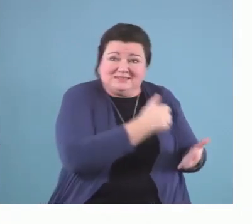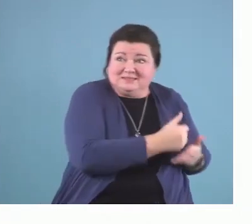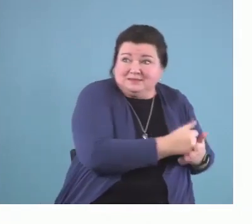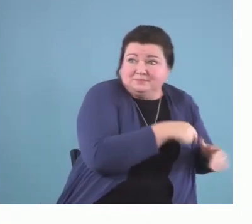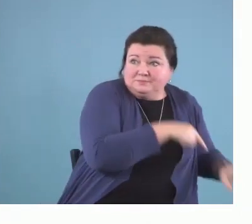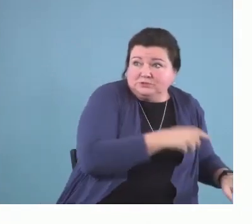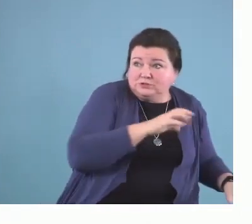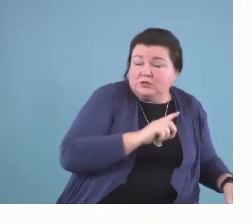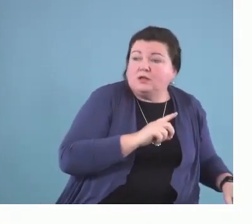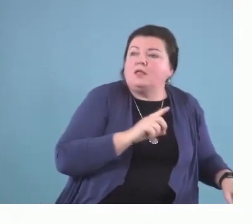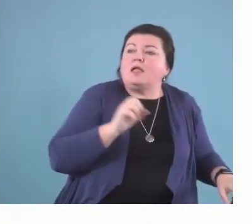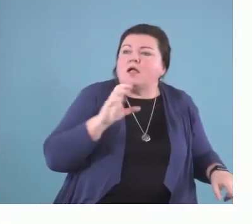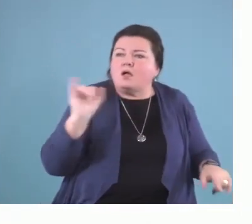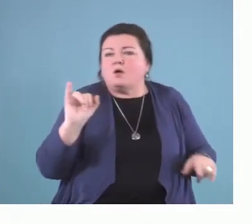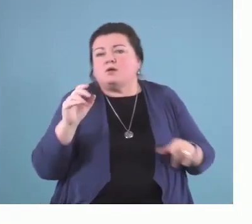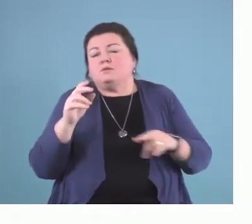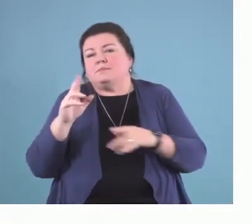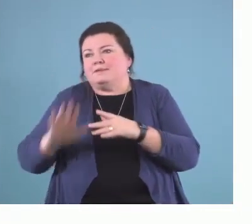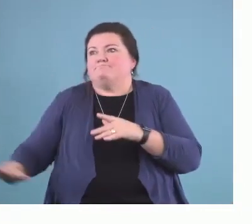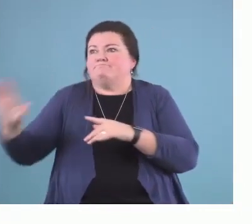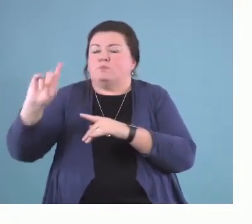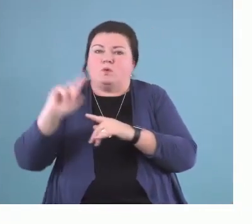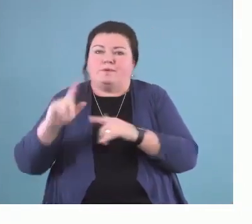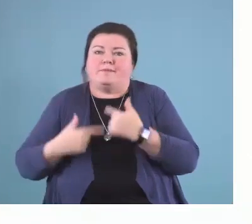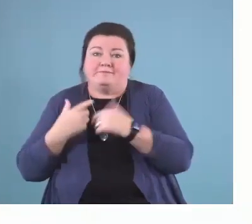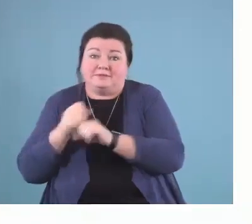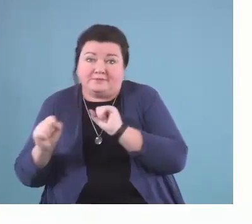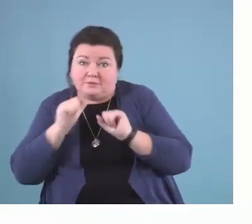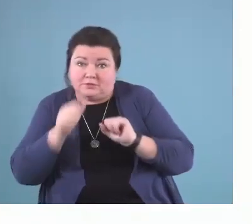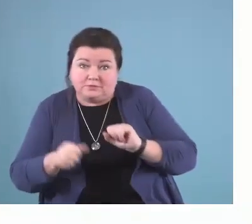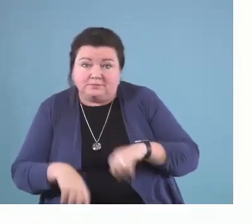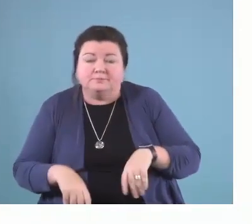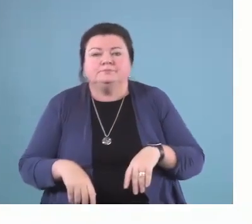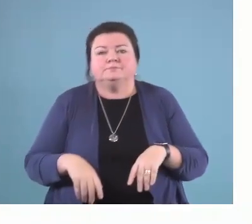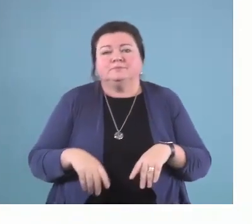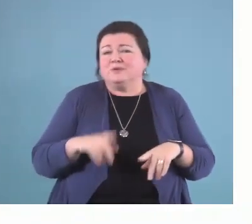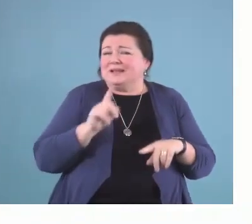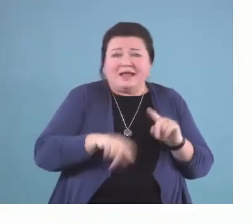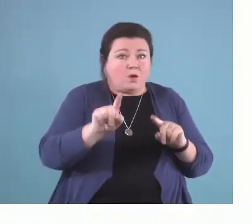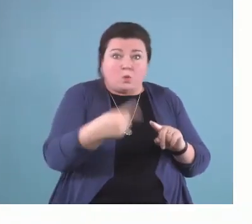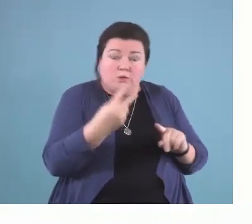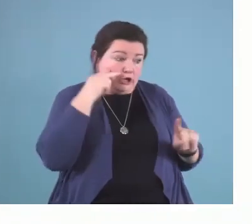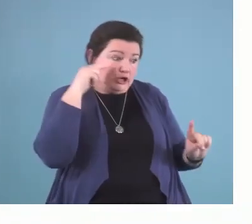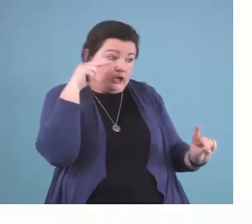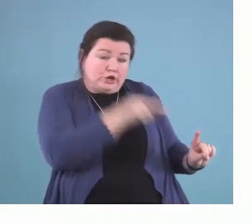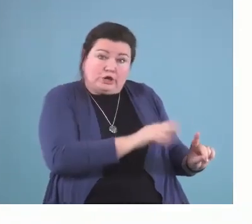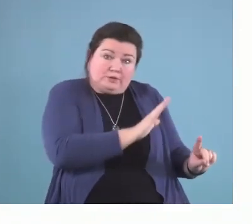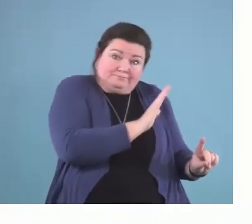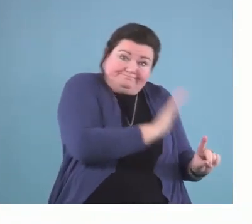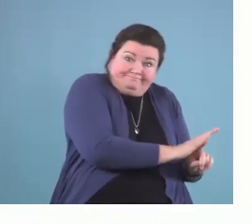if we only look at the impairment, or we only look at the family